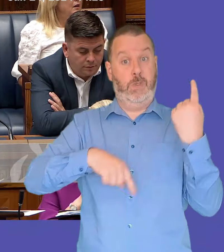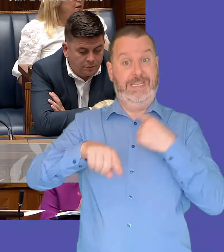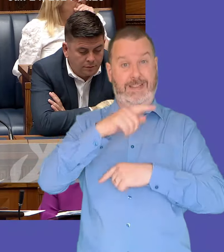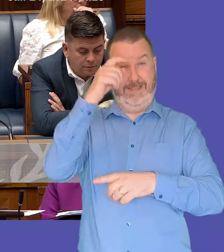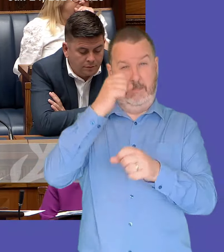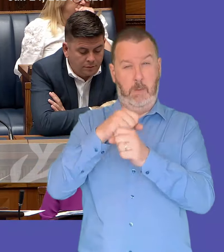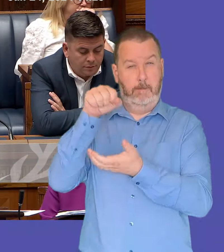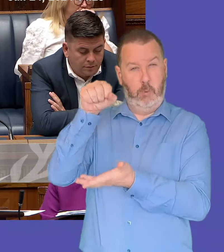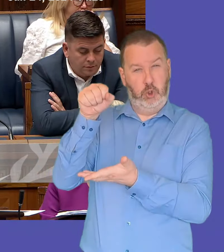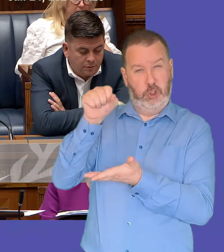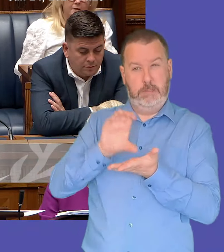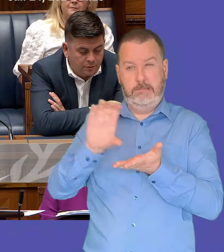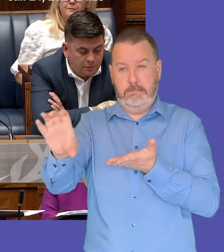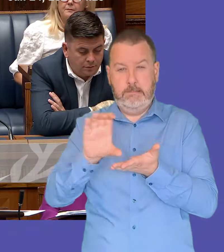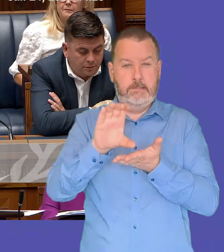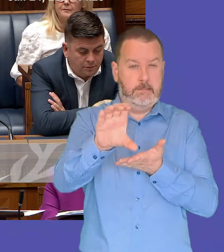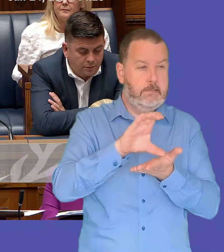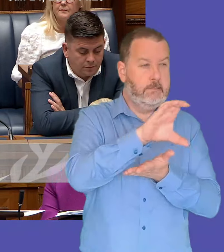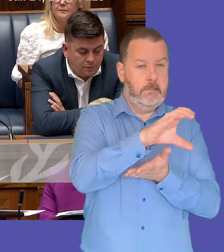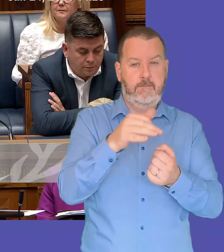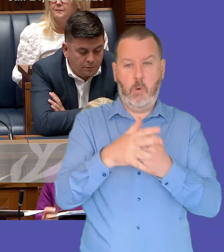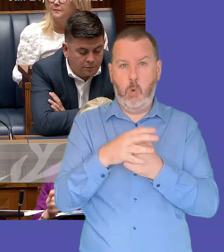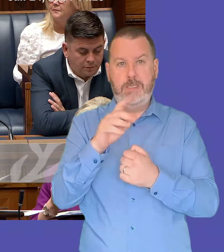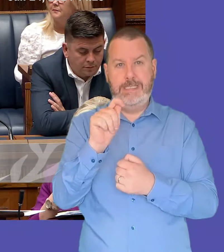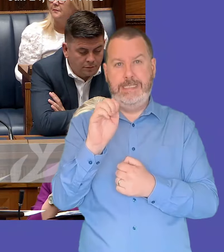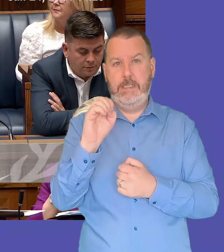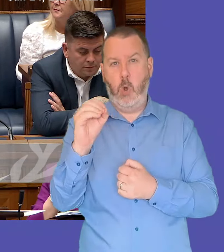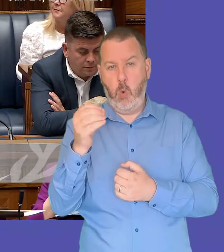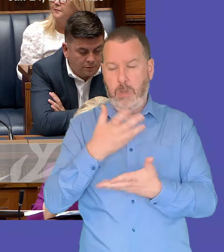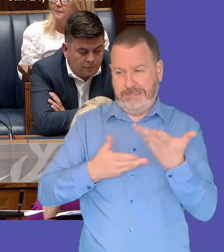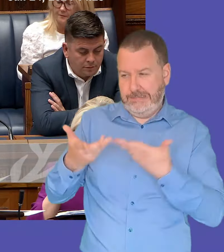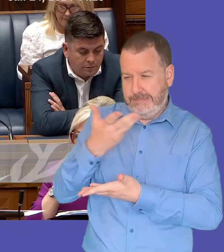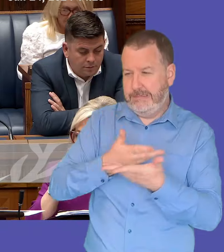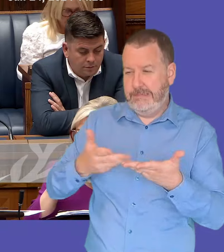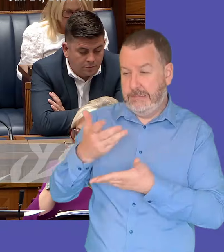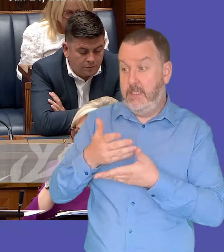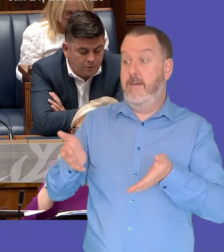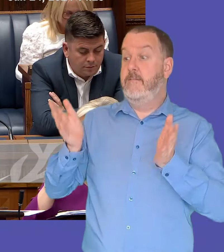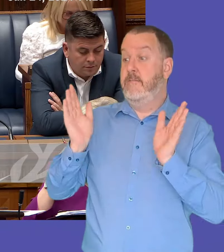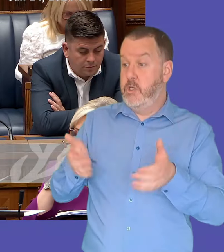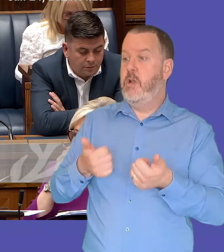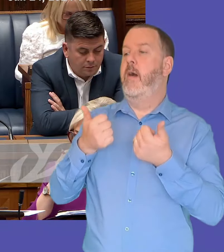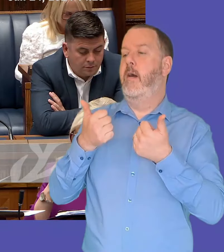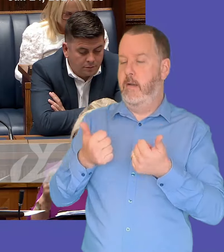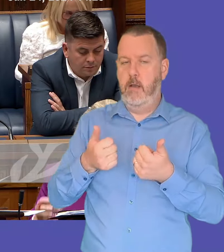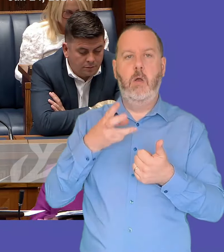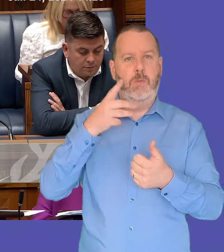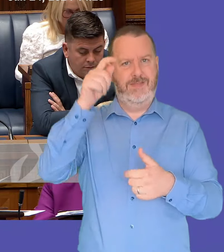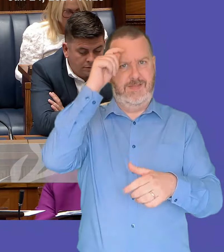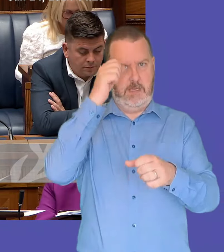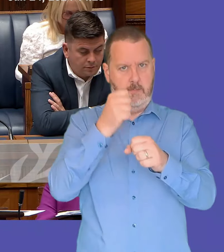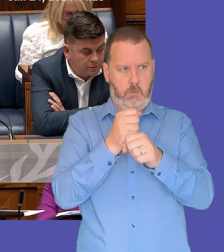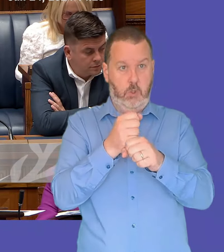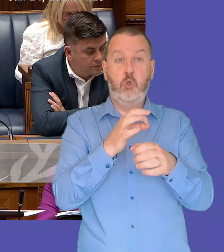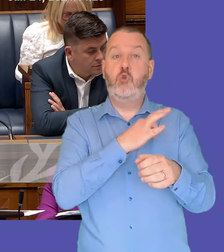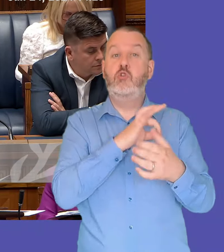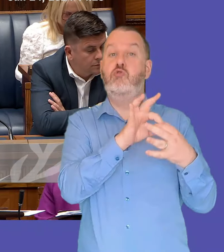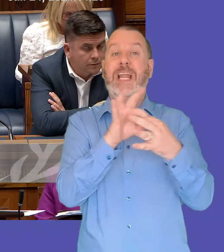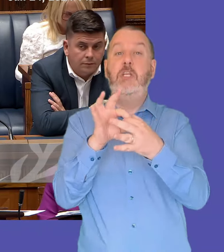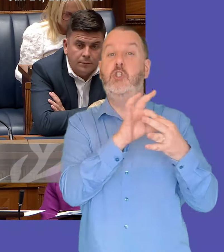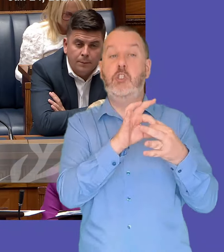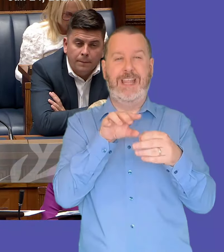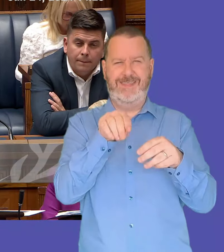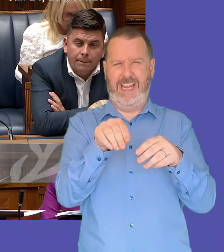allocations across the executive office and when that's finalized we will take a look at and consider the recommendations from officials on how good relations funding